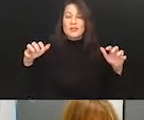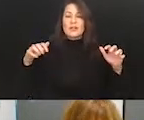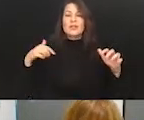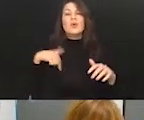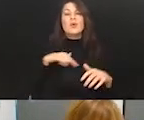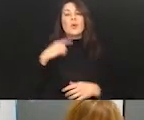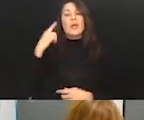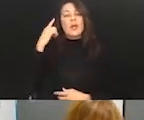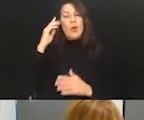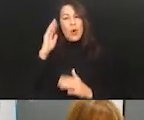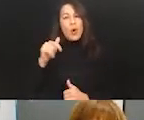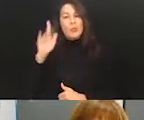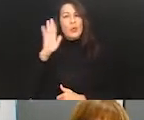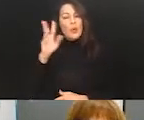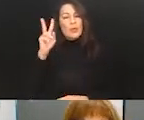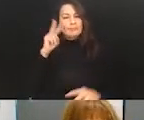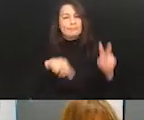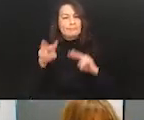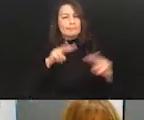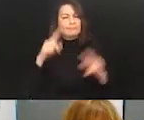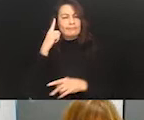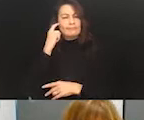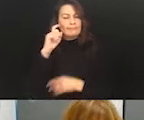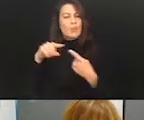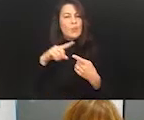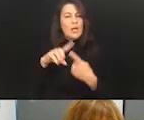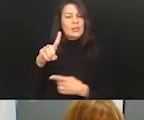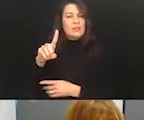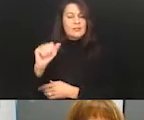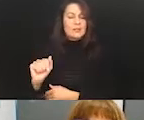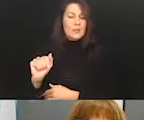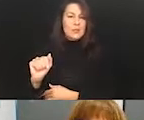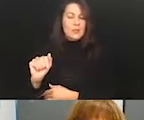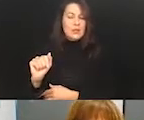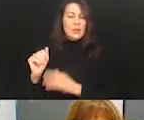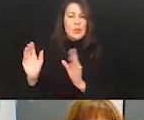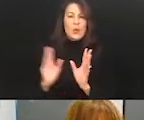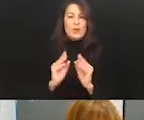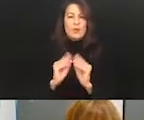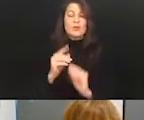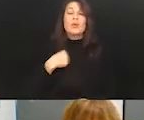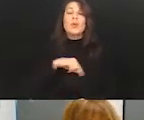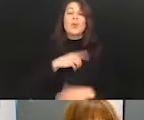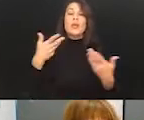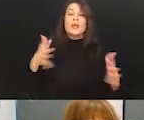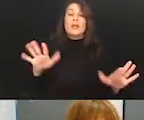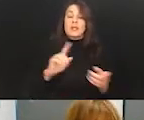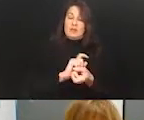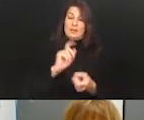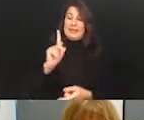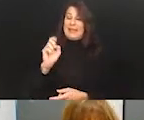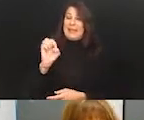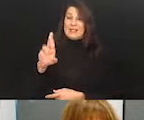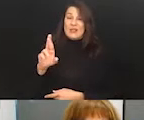issues webinars. For those of you who are not familiar with Kessler Foundation, we change the lives of people with disabilities